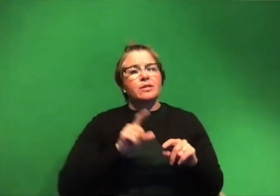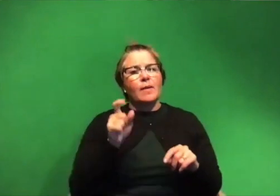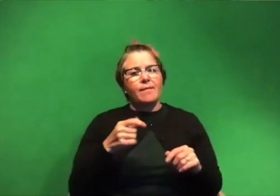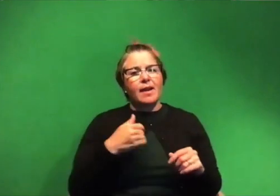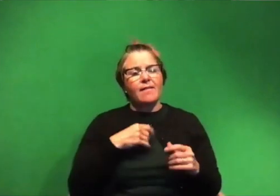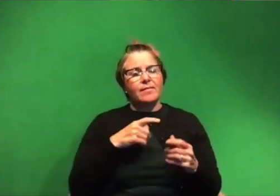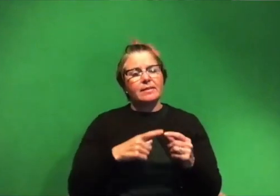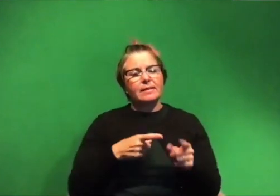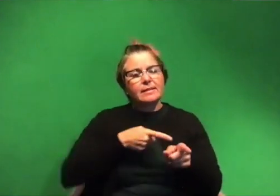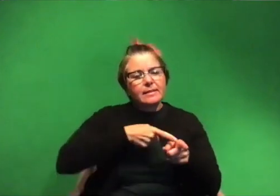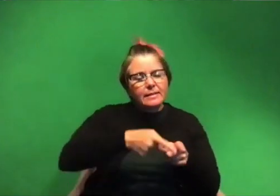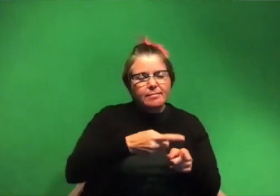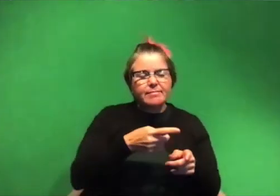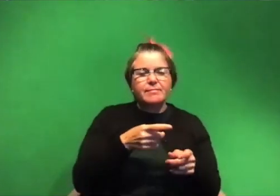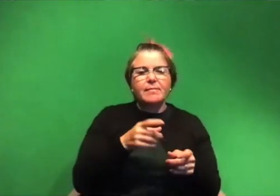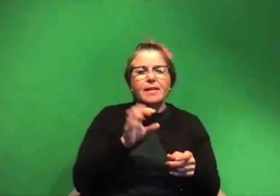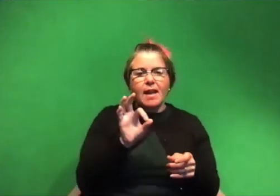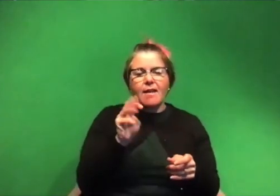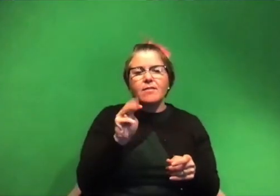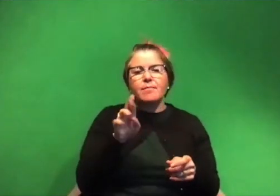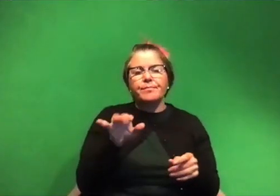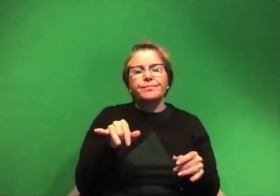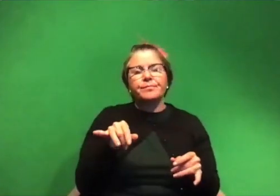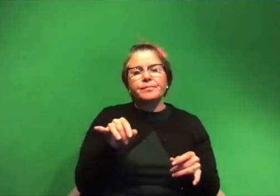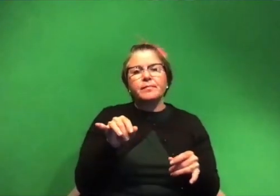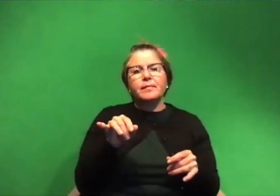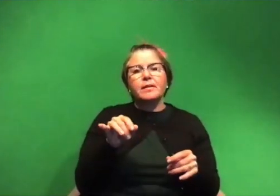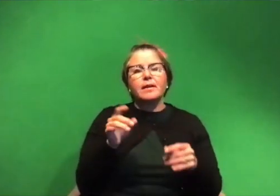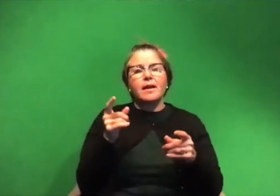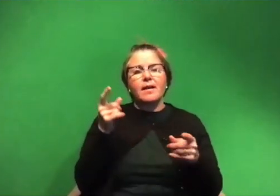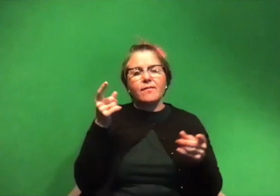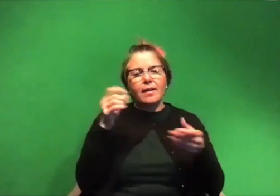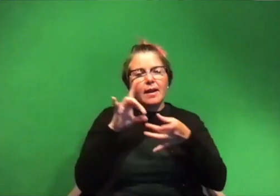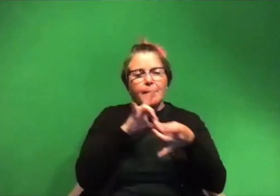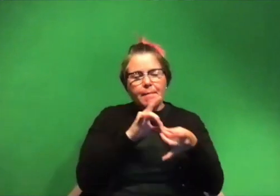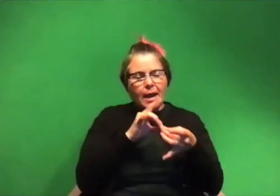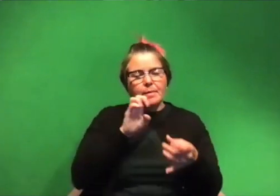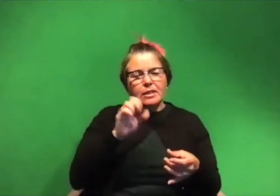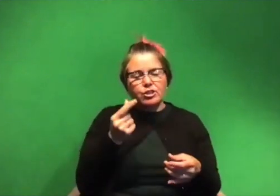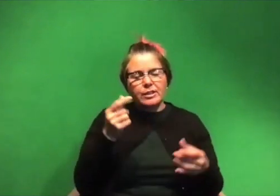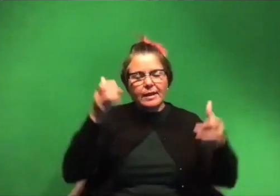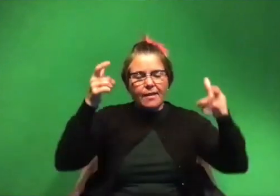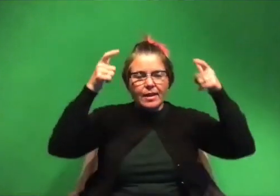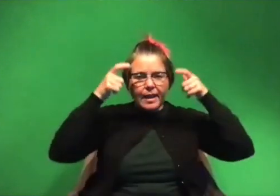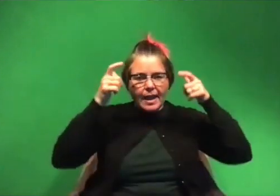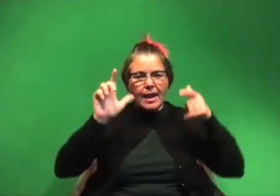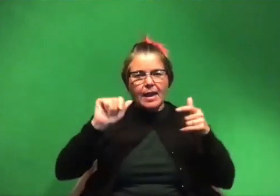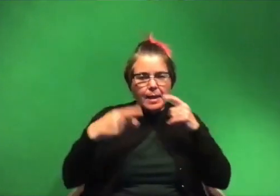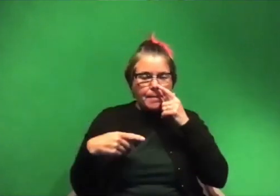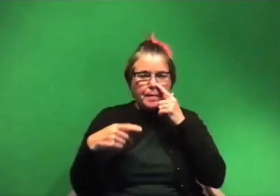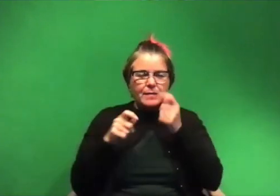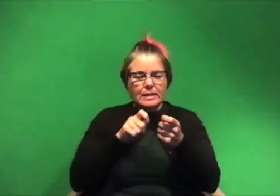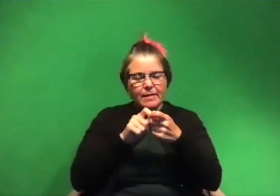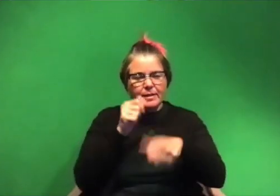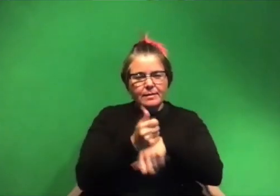specialized kind of fmri or yeah fmri compatible eeg caps if you want to do that and have very specific setups